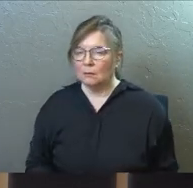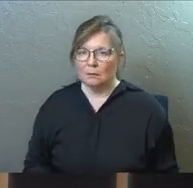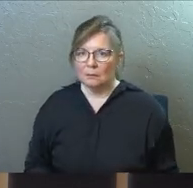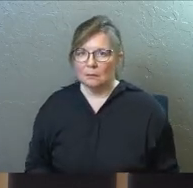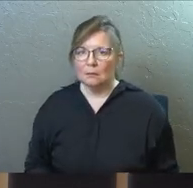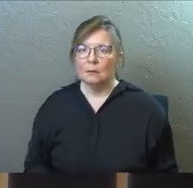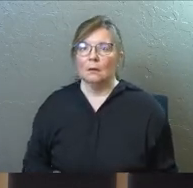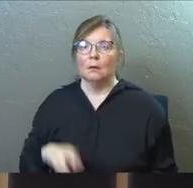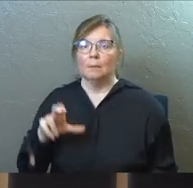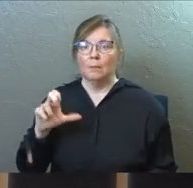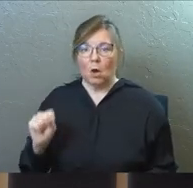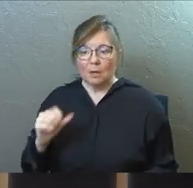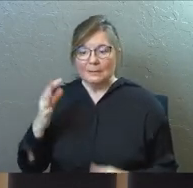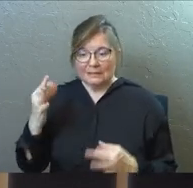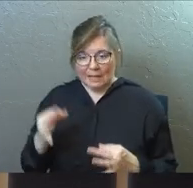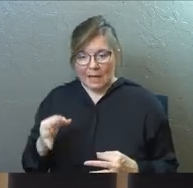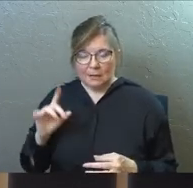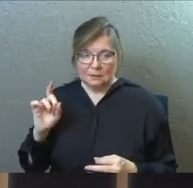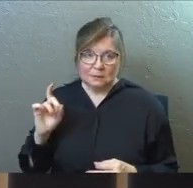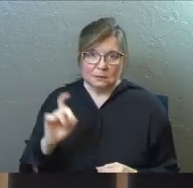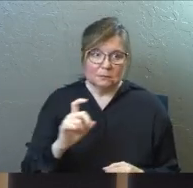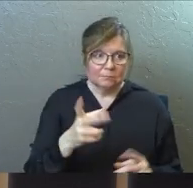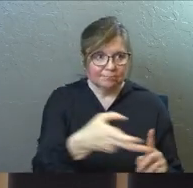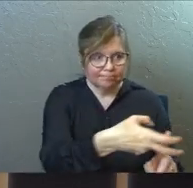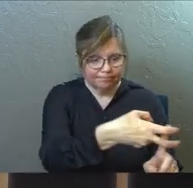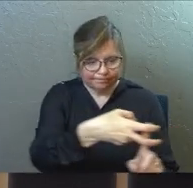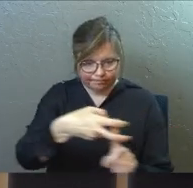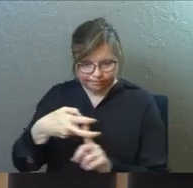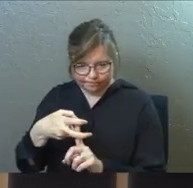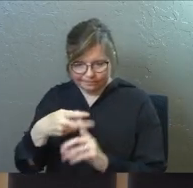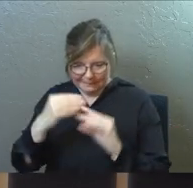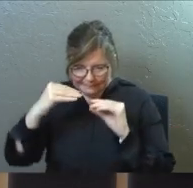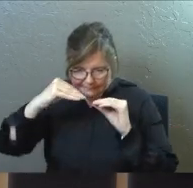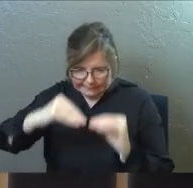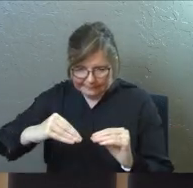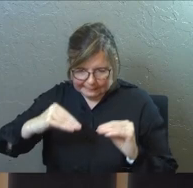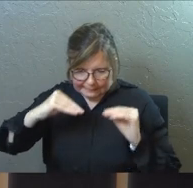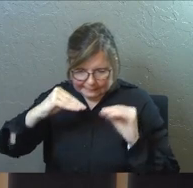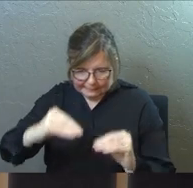into the forest. So disciple people and sow your life into them.